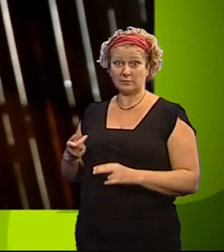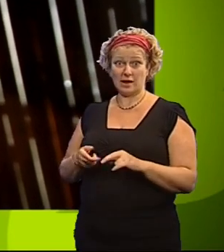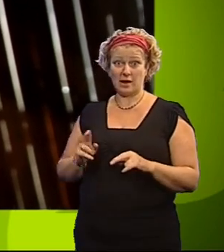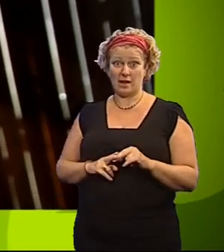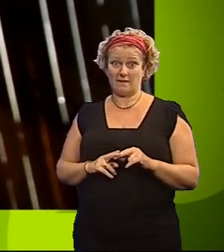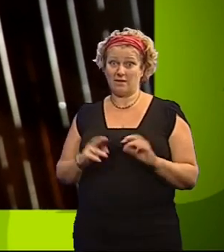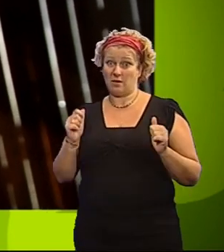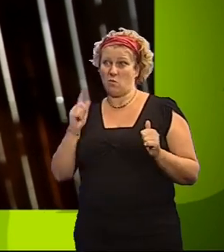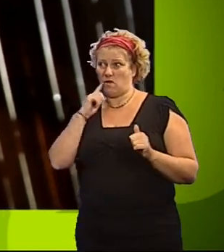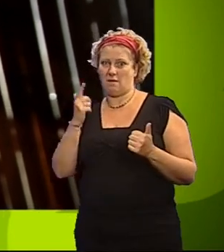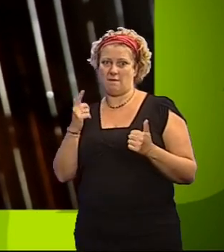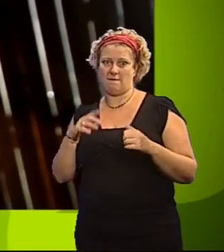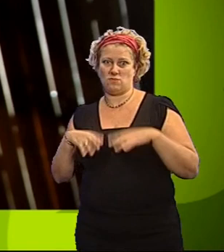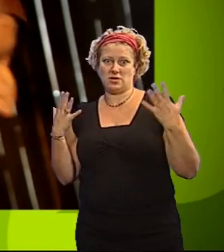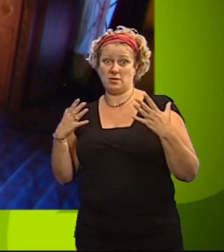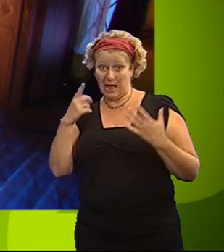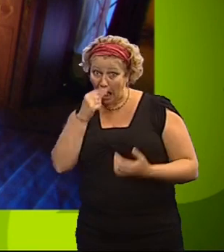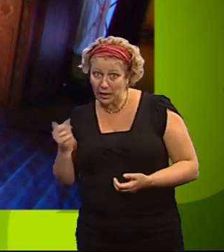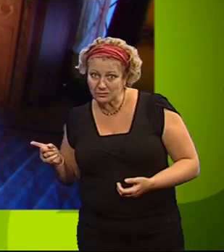freedom. But can he do it?